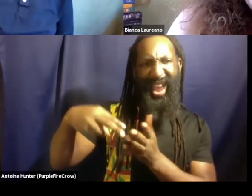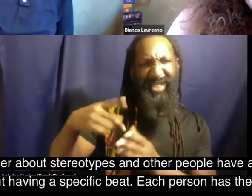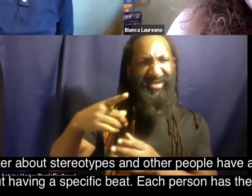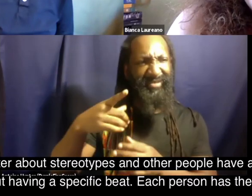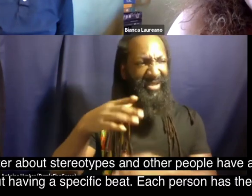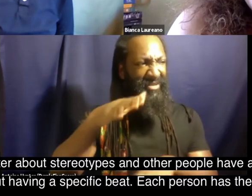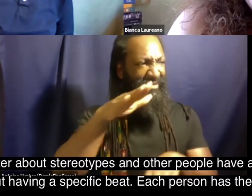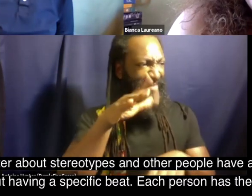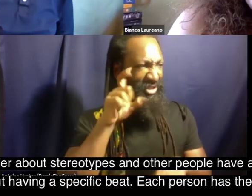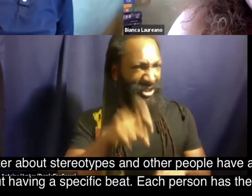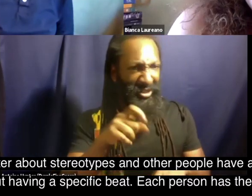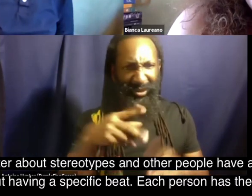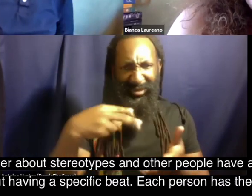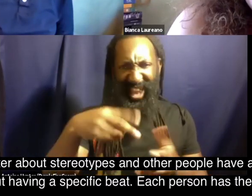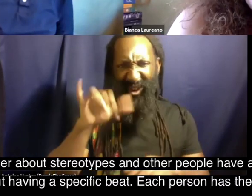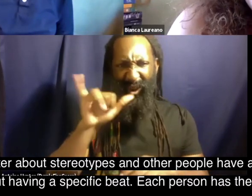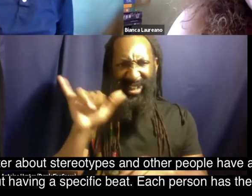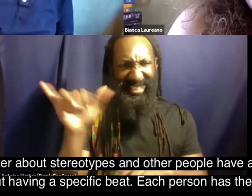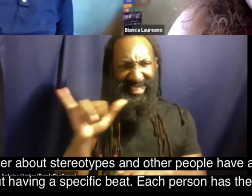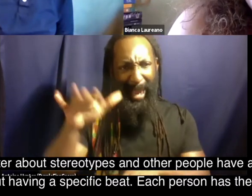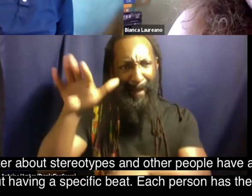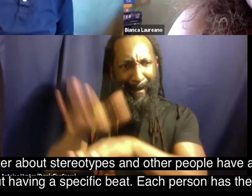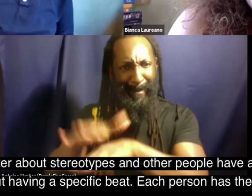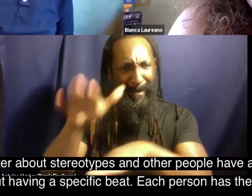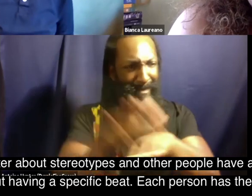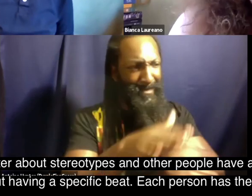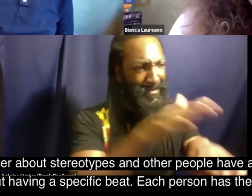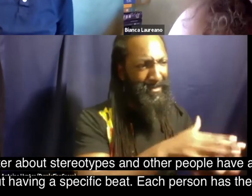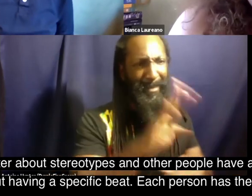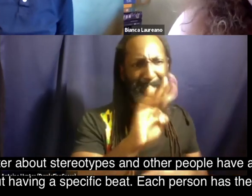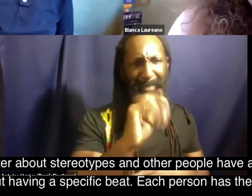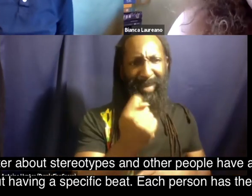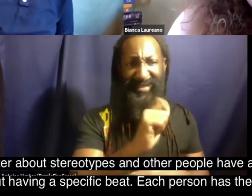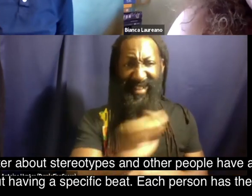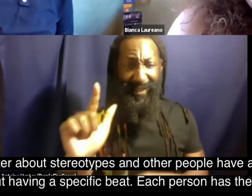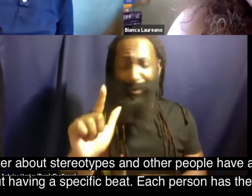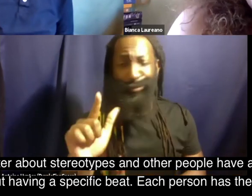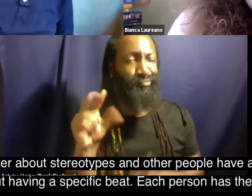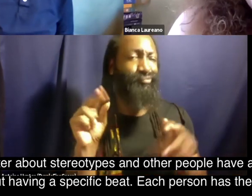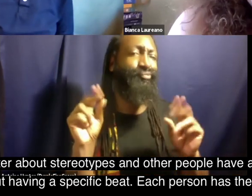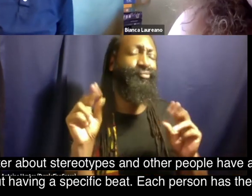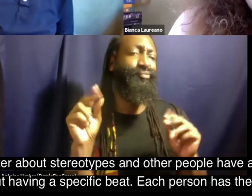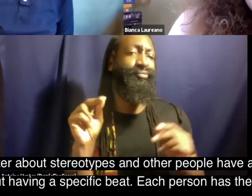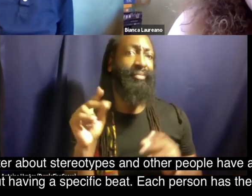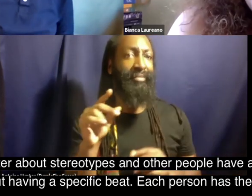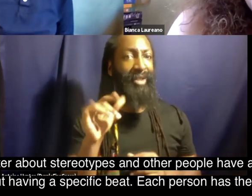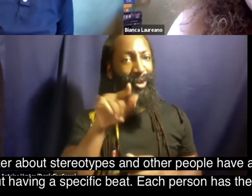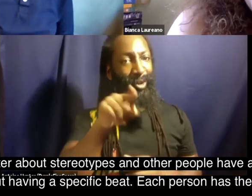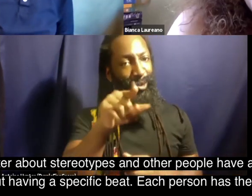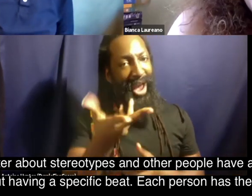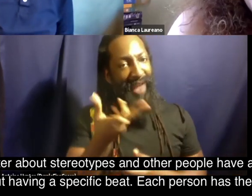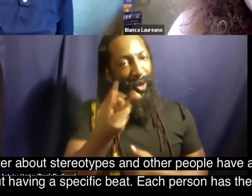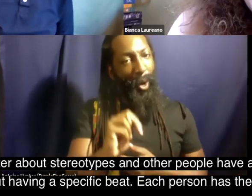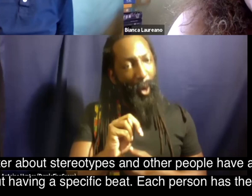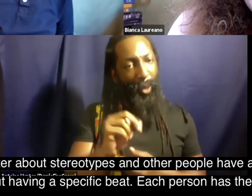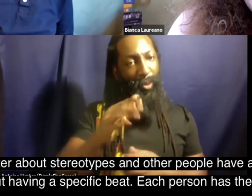it doesn't matter about stereotypes that other people have about us dancing we can it's not about